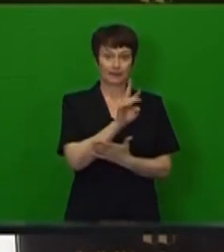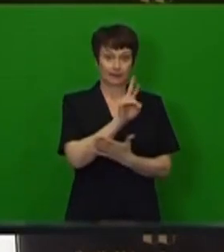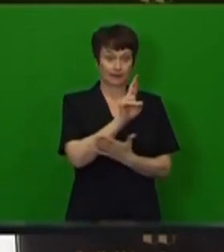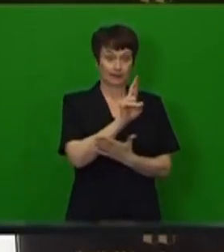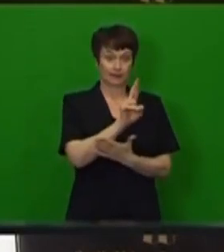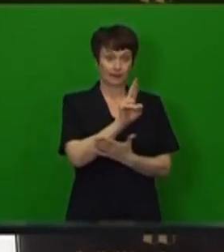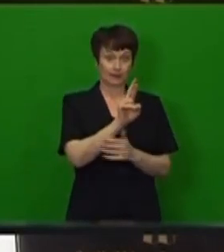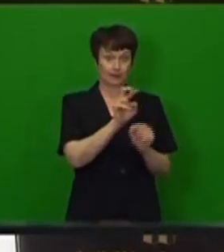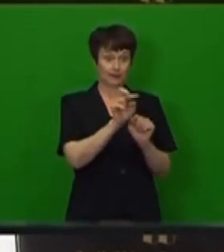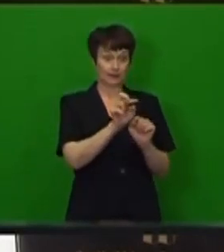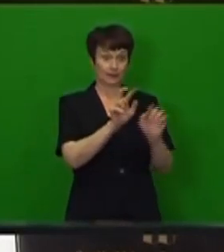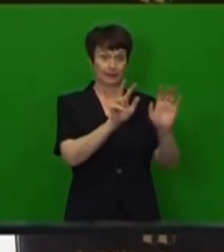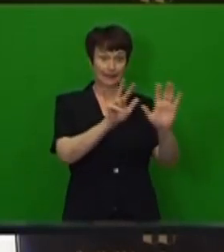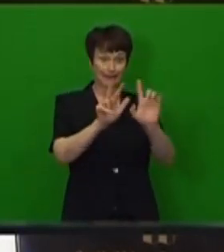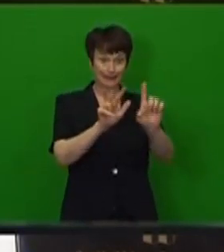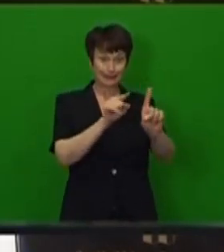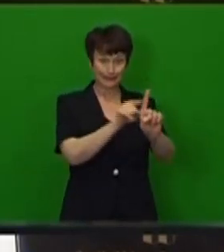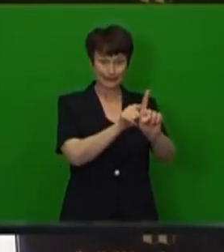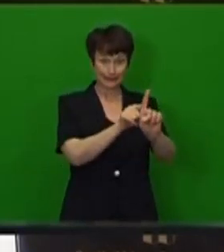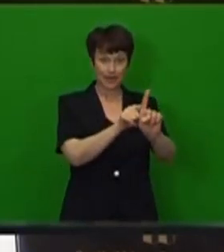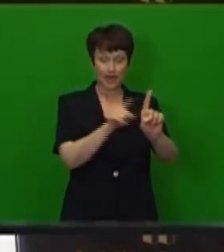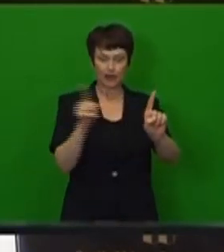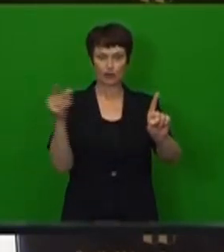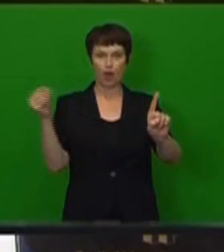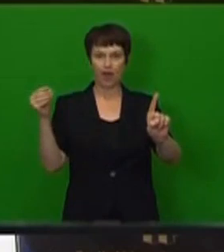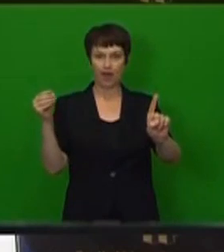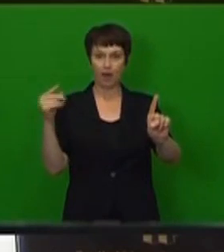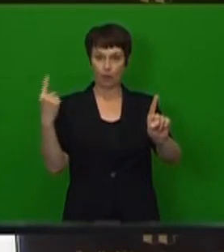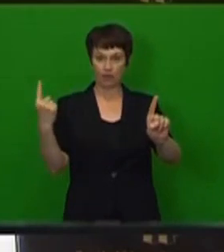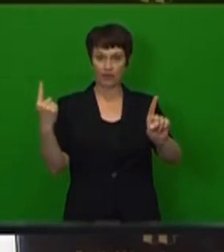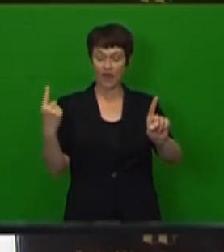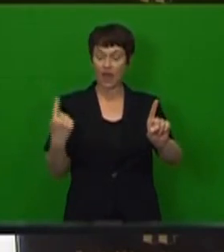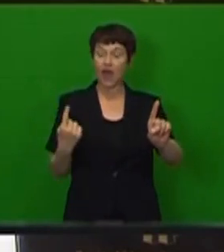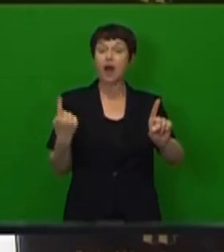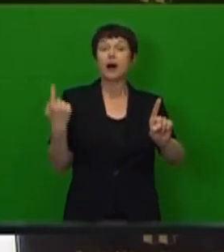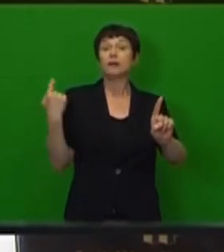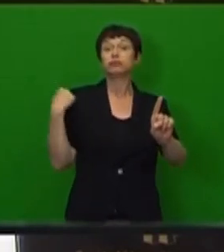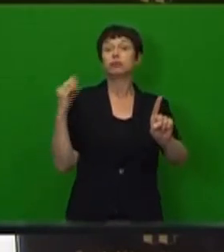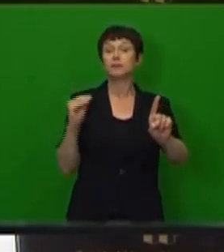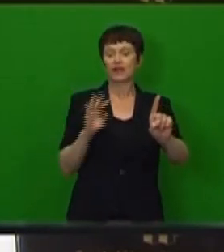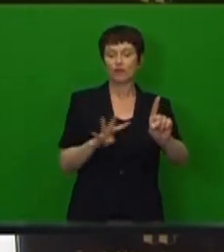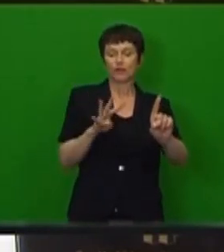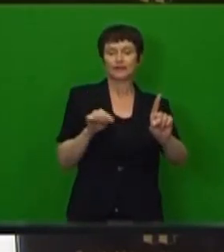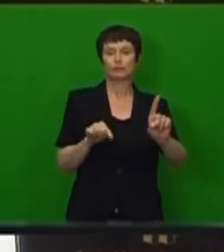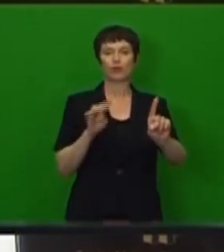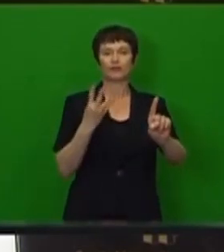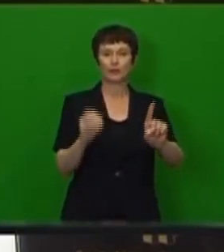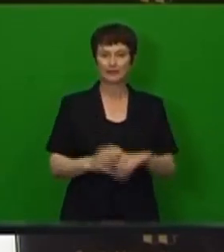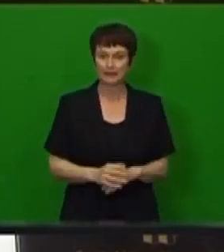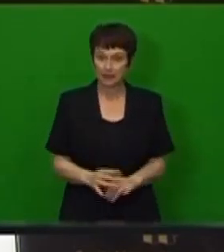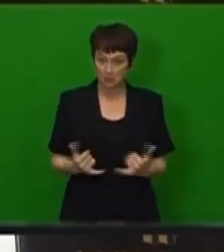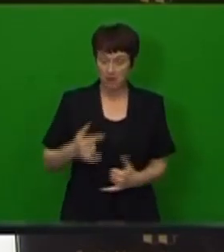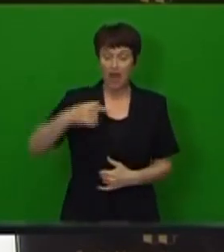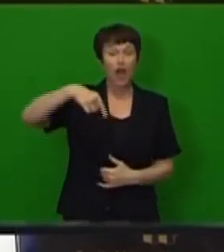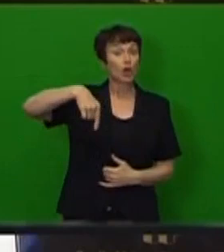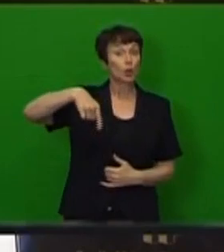.40 cents at the time of the previous meeting. At these levels, the QPM assesses the rent to